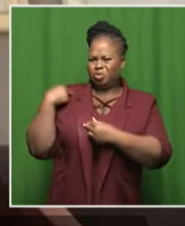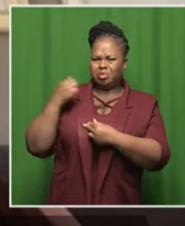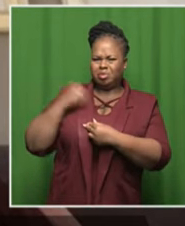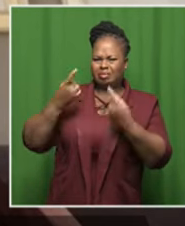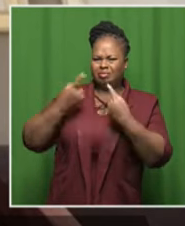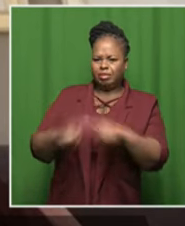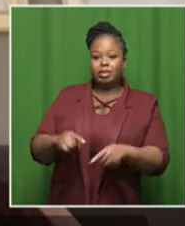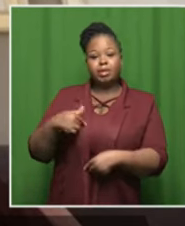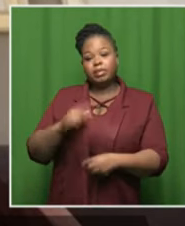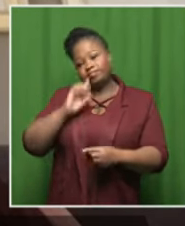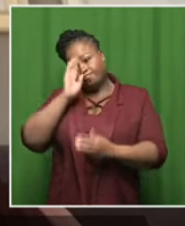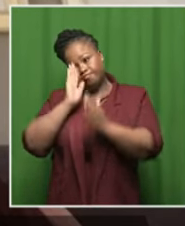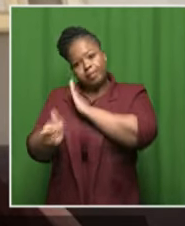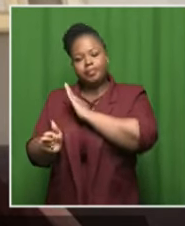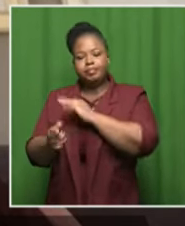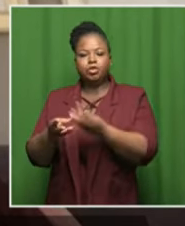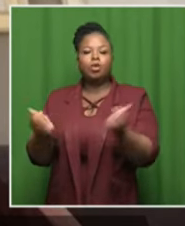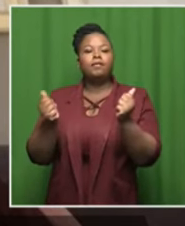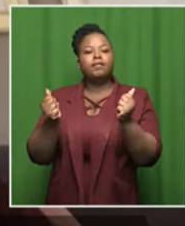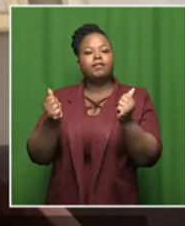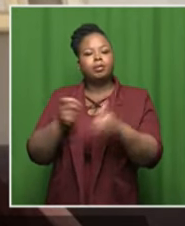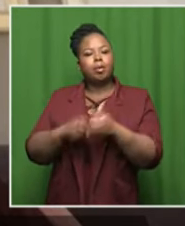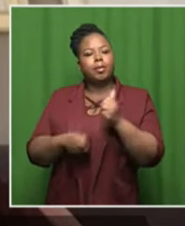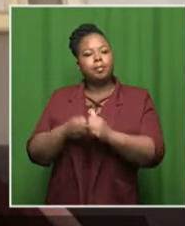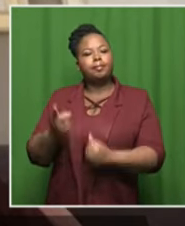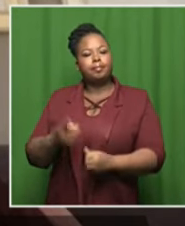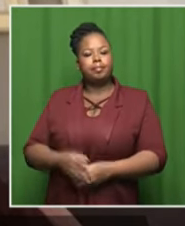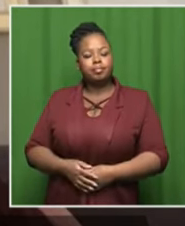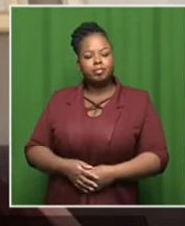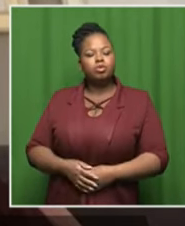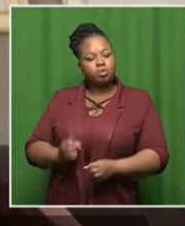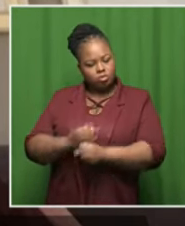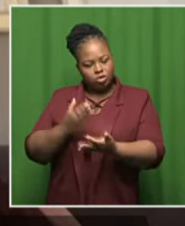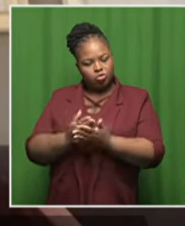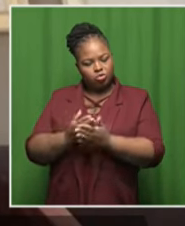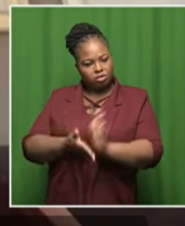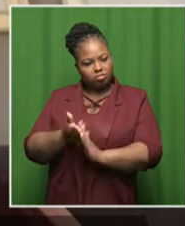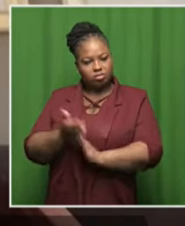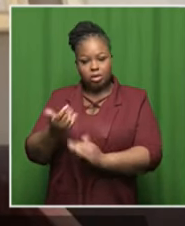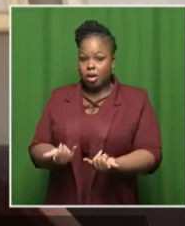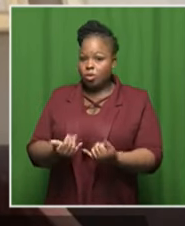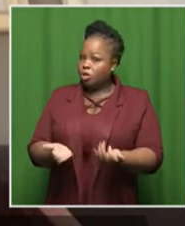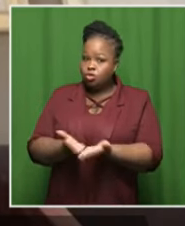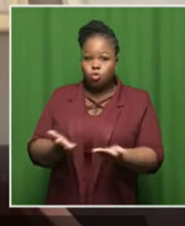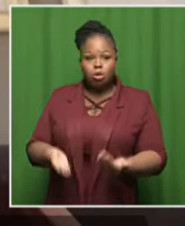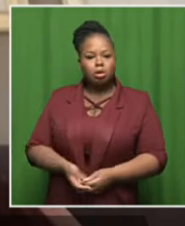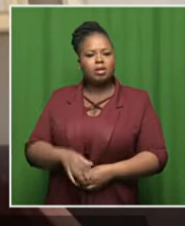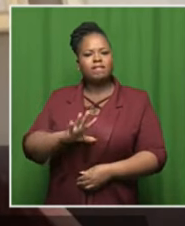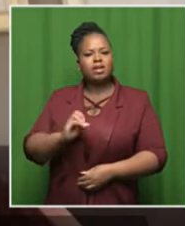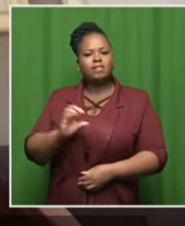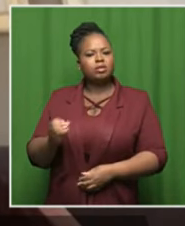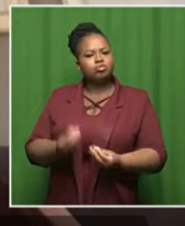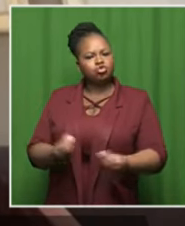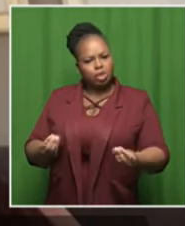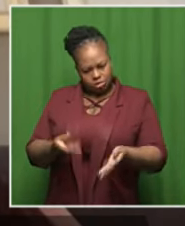didn't even say that i just went straight and i sorted out the problem make sure we put them on the right track now the school is operating 500 kids can